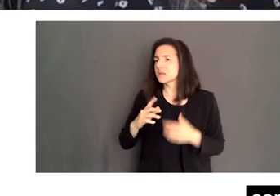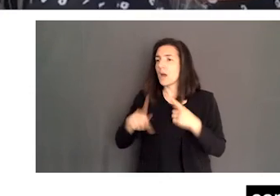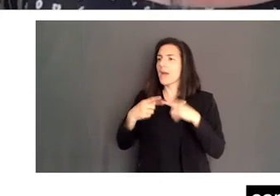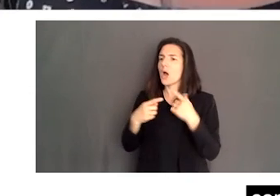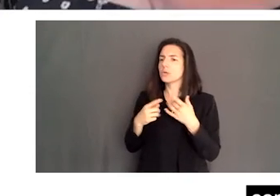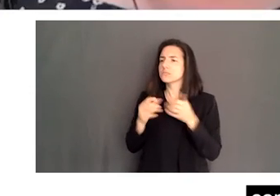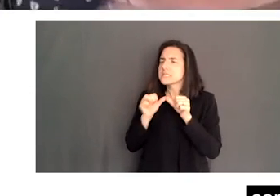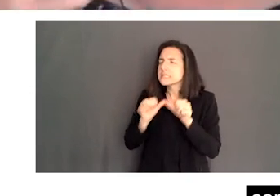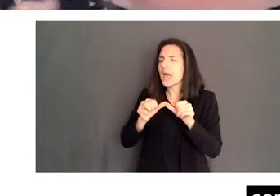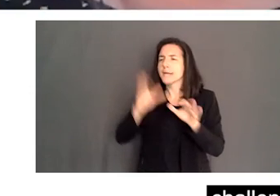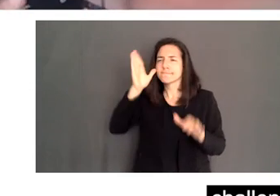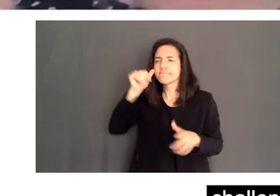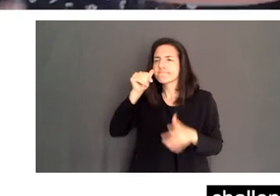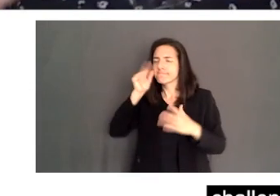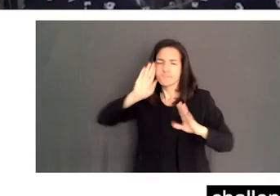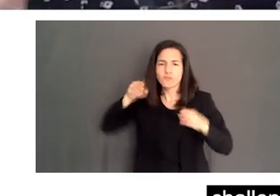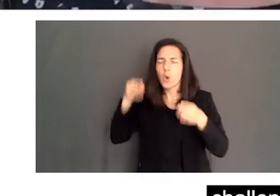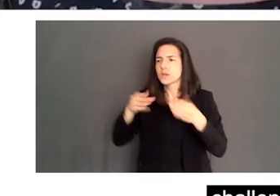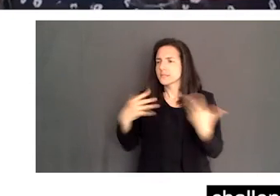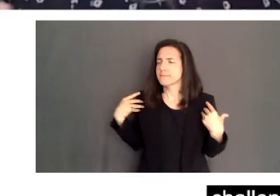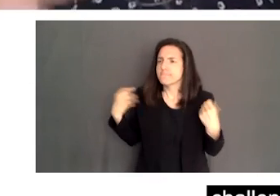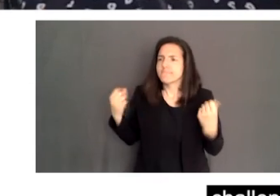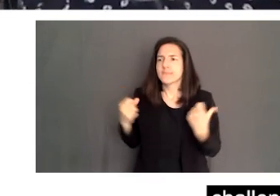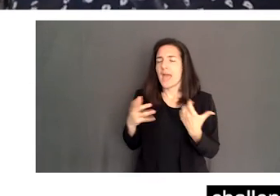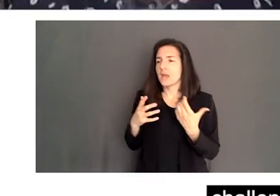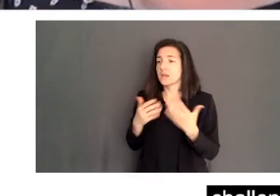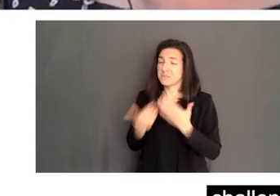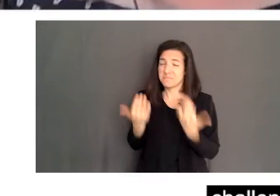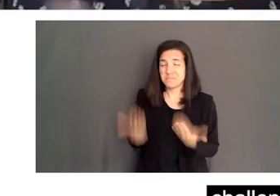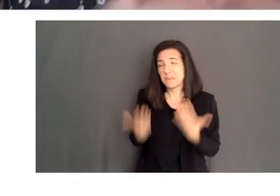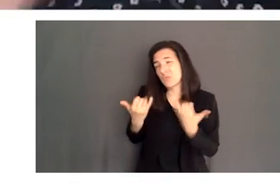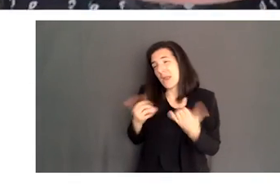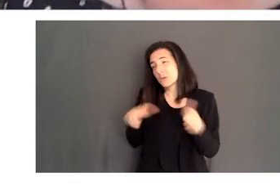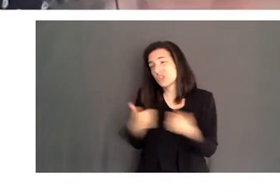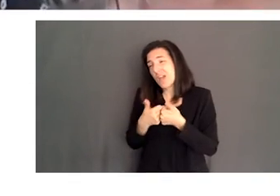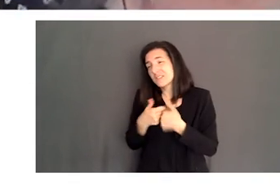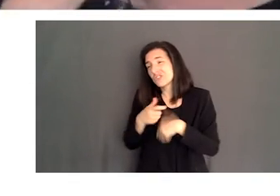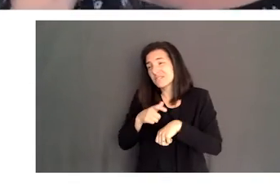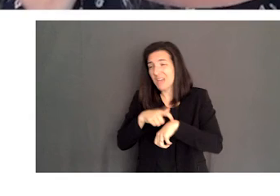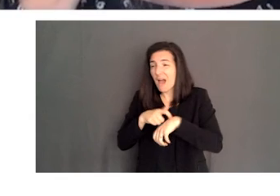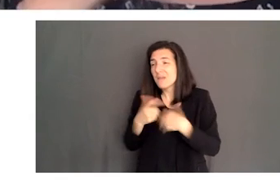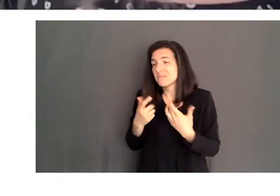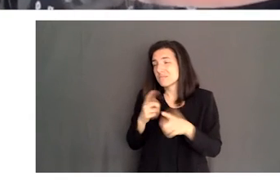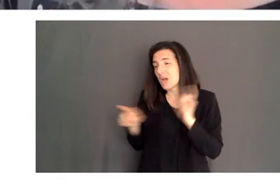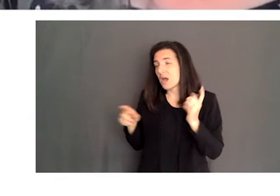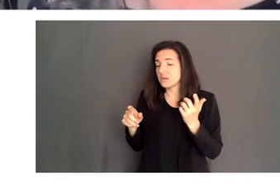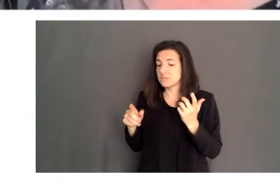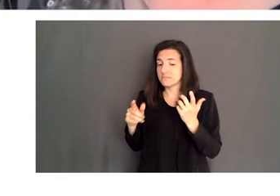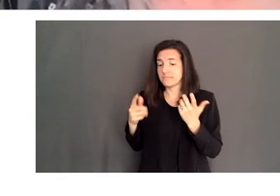to be resilient, and in these challenging times where it's hard to see all the wins in everyday life.